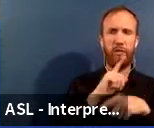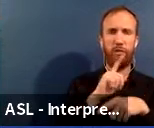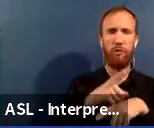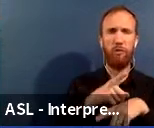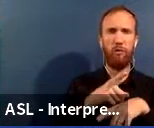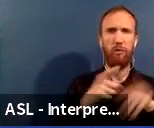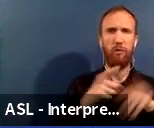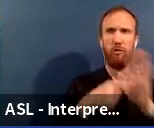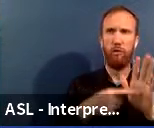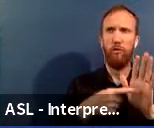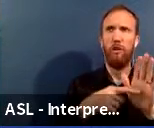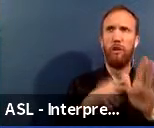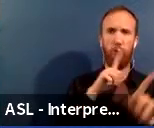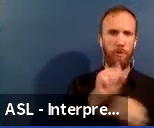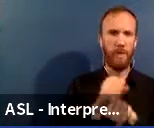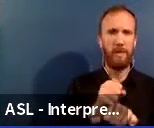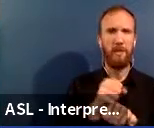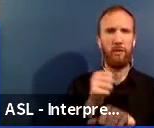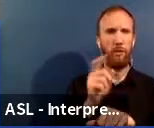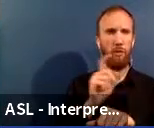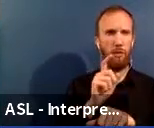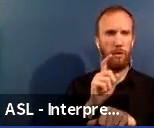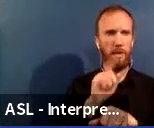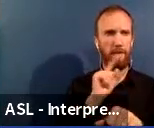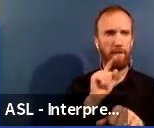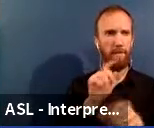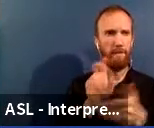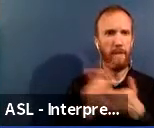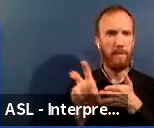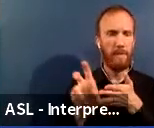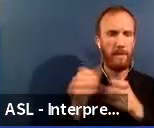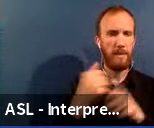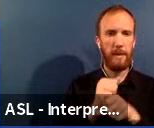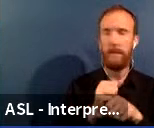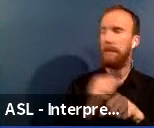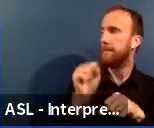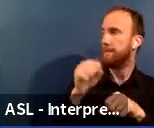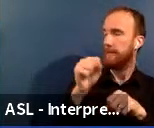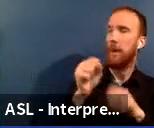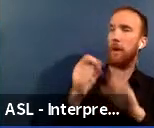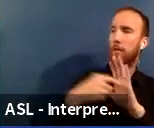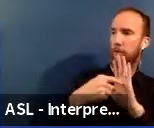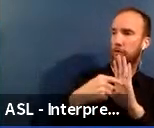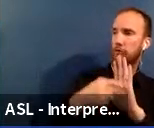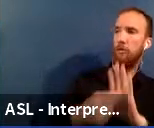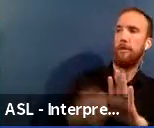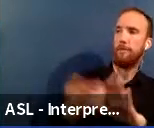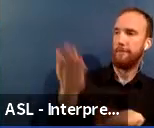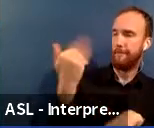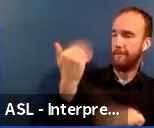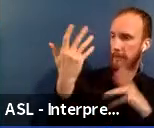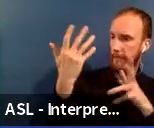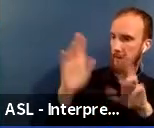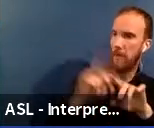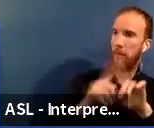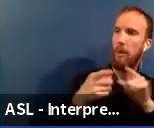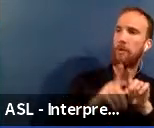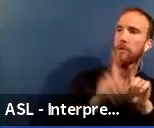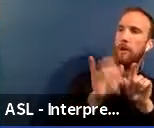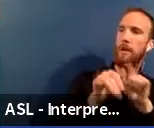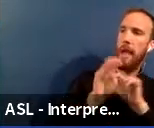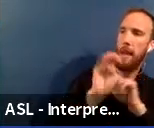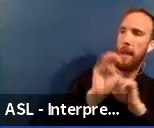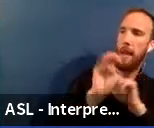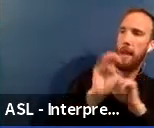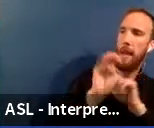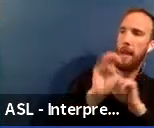Um, and so I, I think we, we showed that map earlier, um, Adrian, but, but that is, that will also be posted, um,